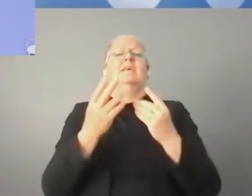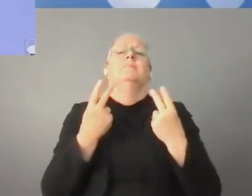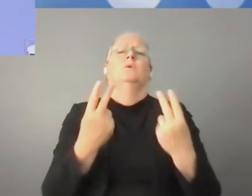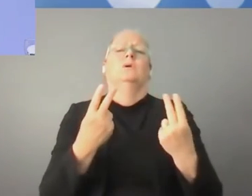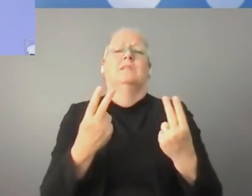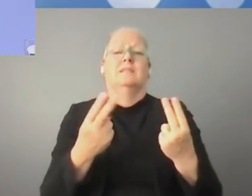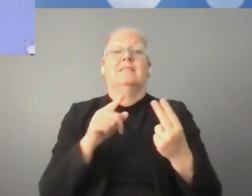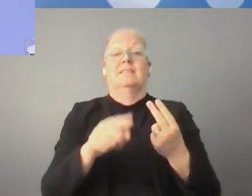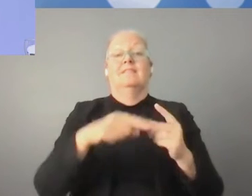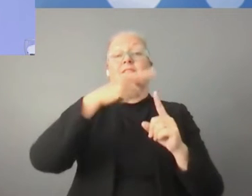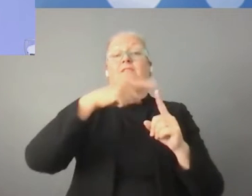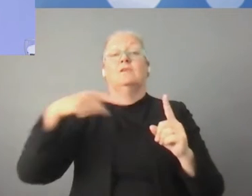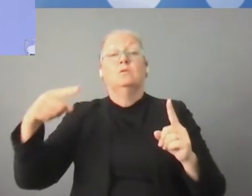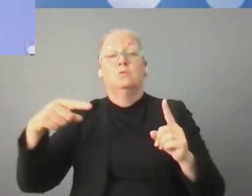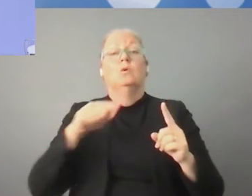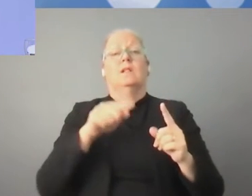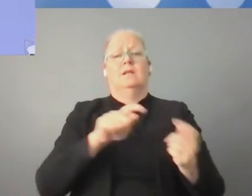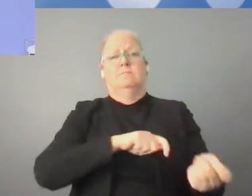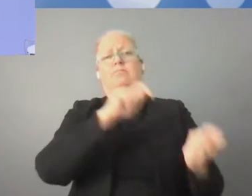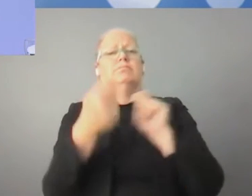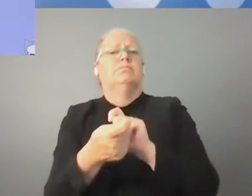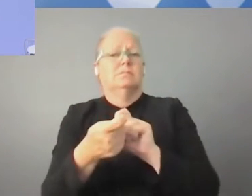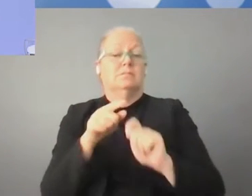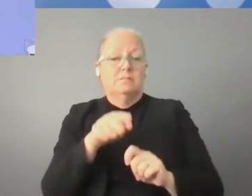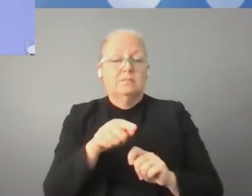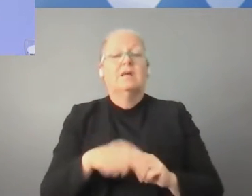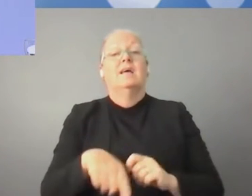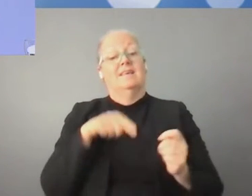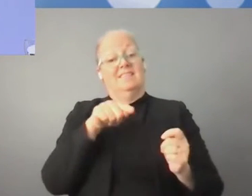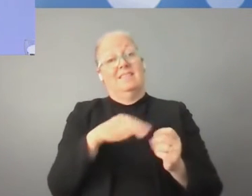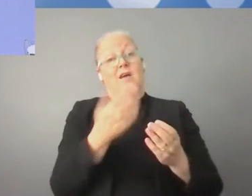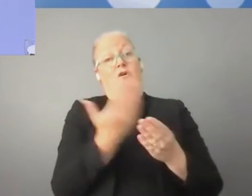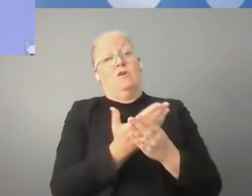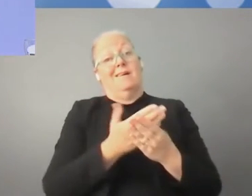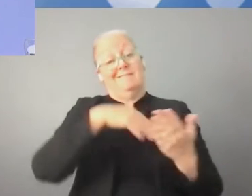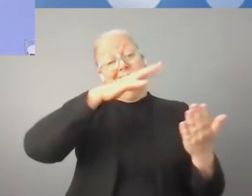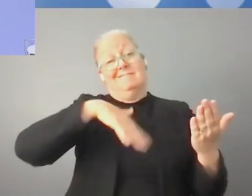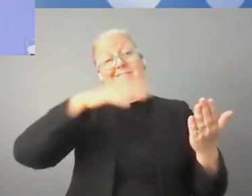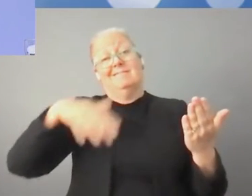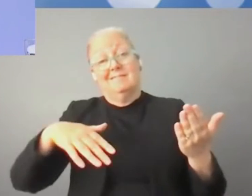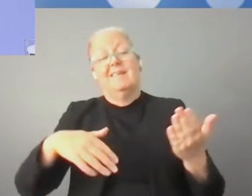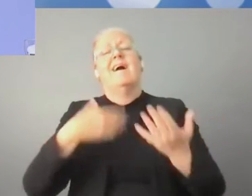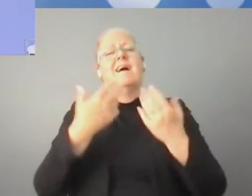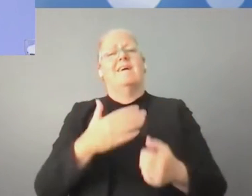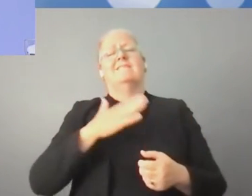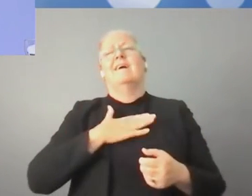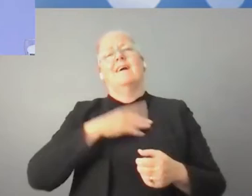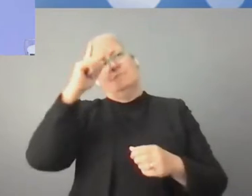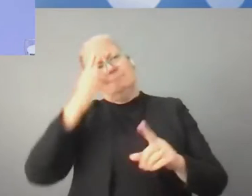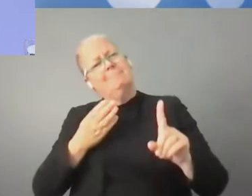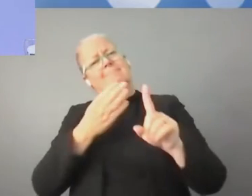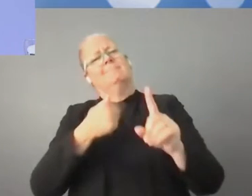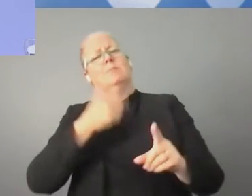also, in that document, we have the ambition, we have set the ambition to reach